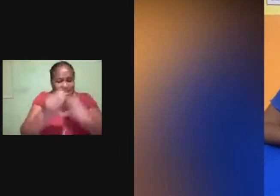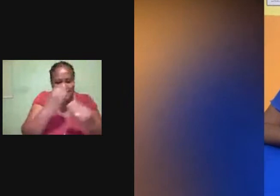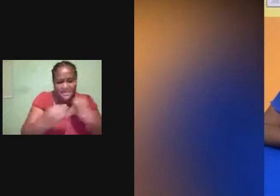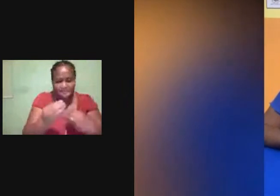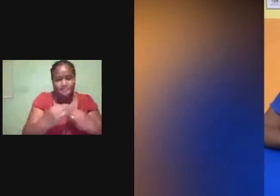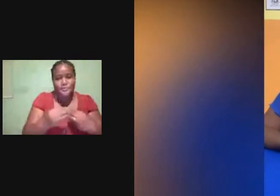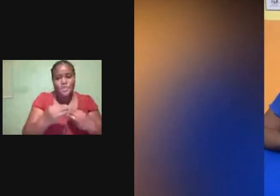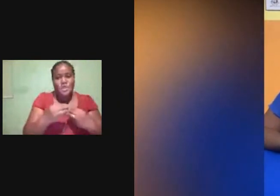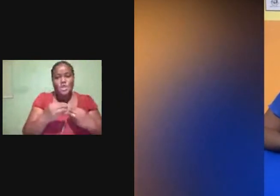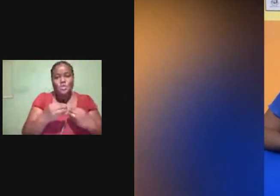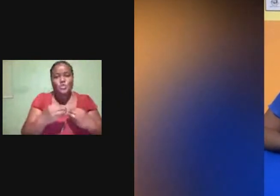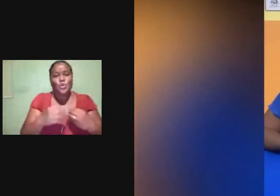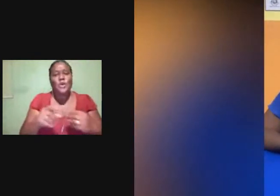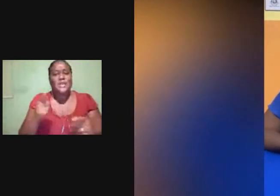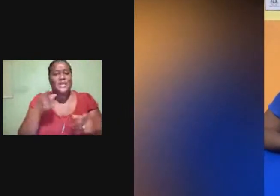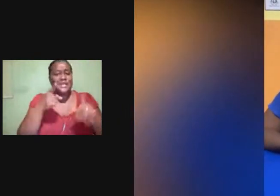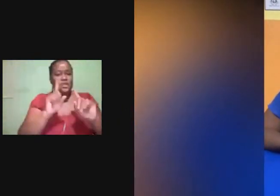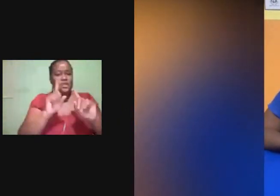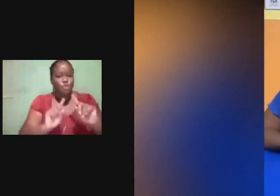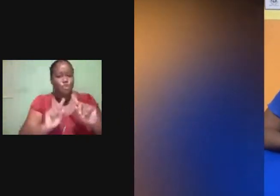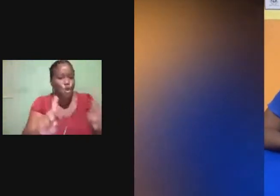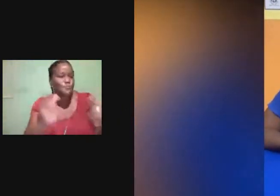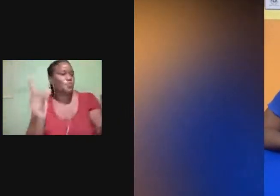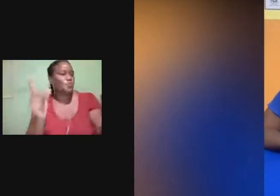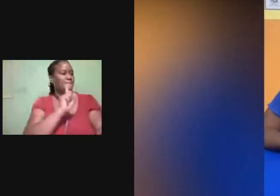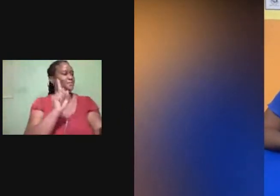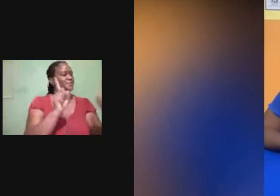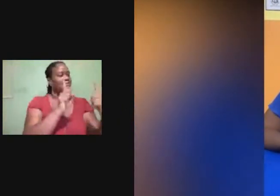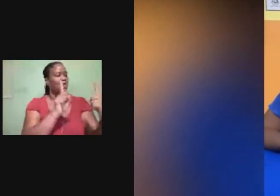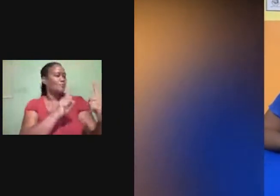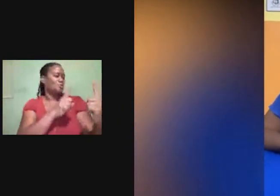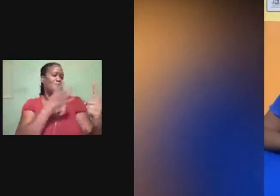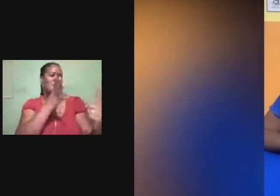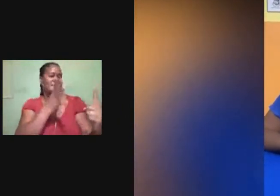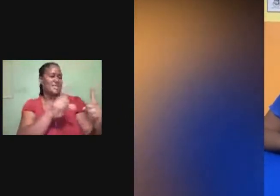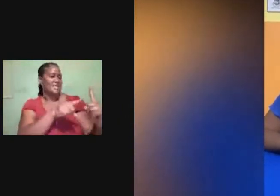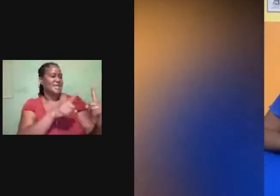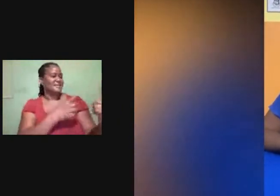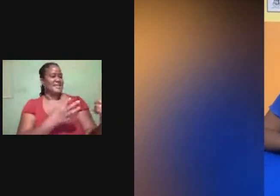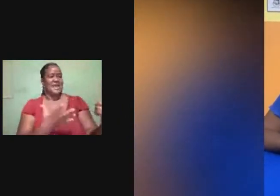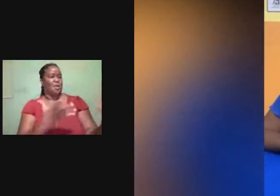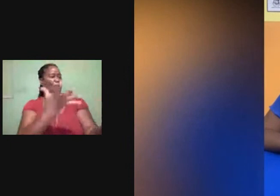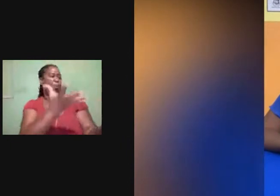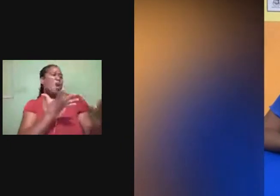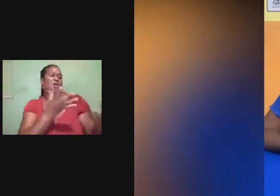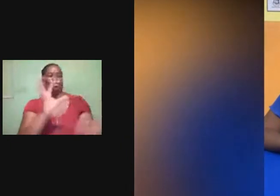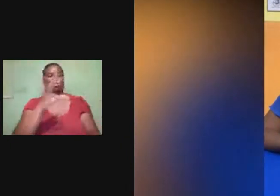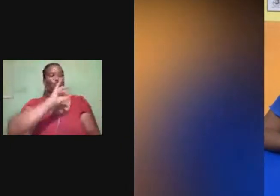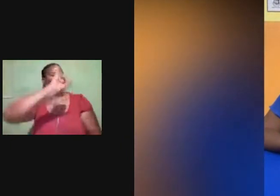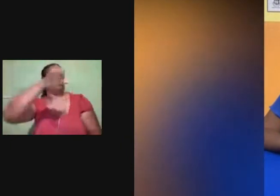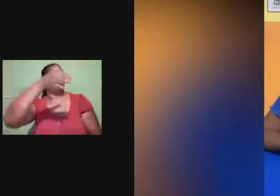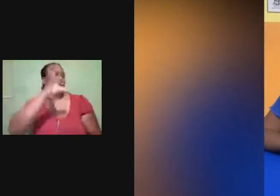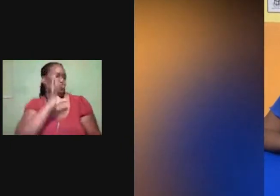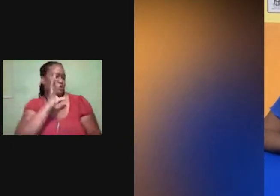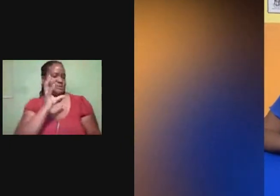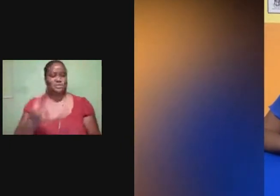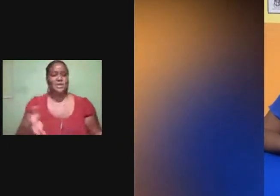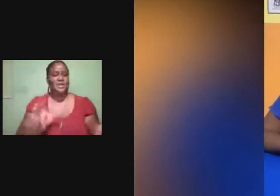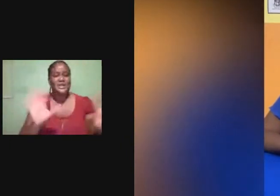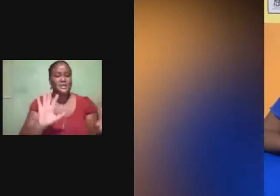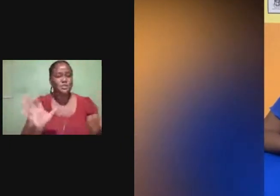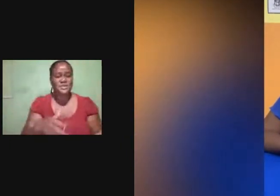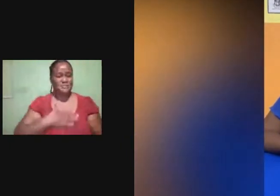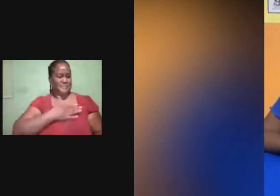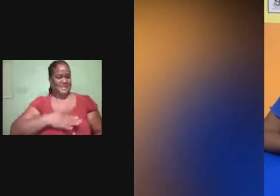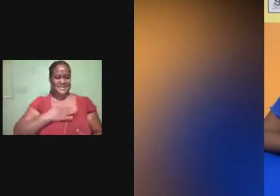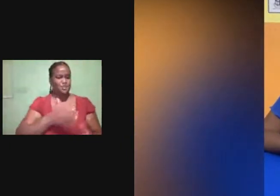please for juice. And so these are some of the problems that persons who have autism face on a